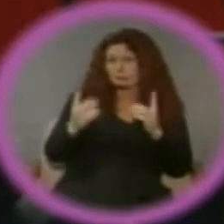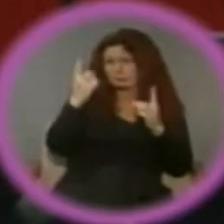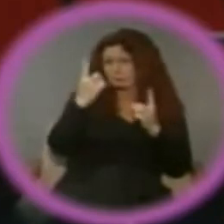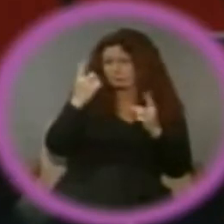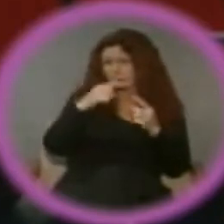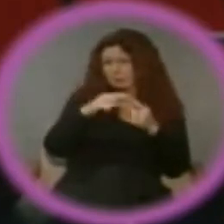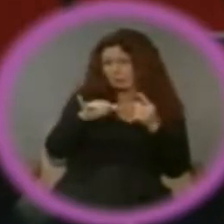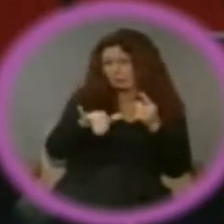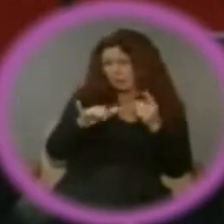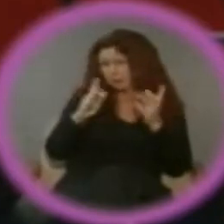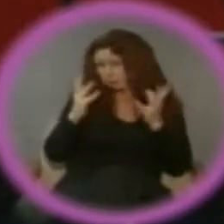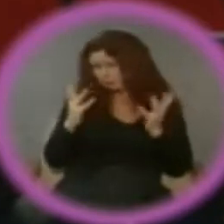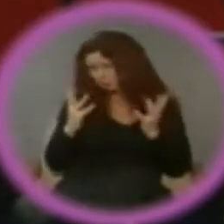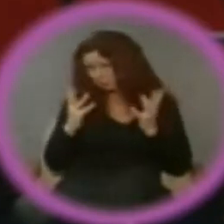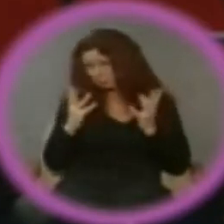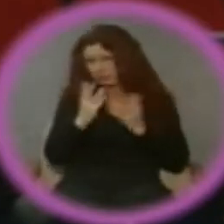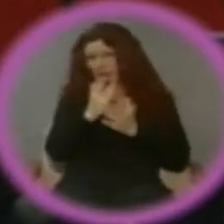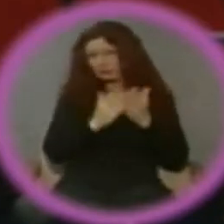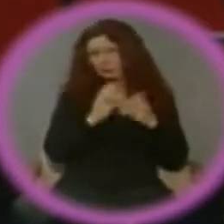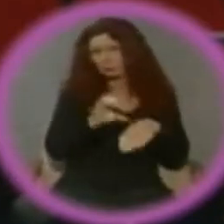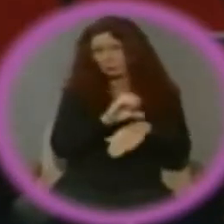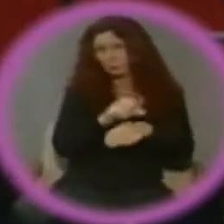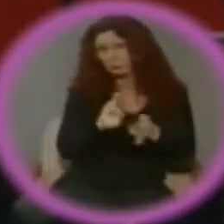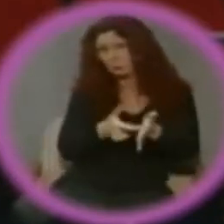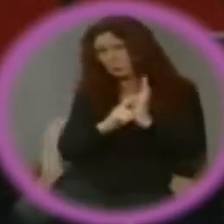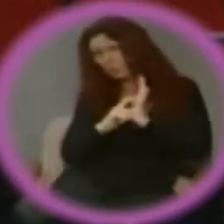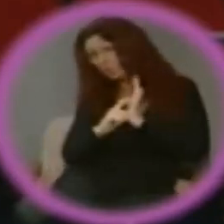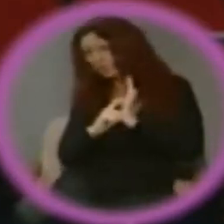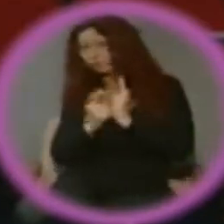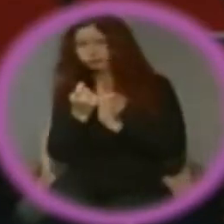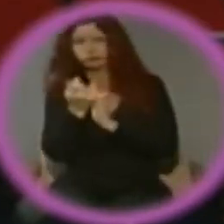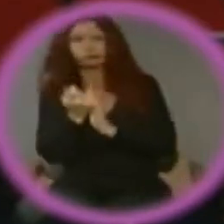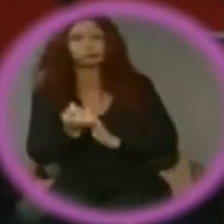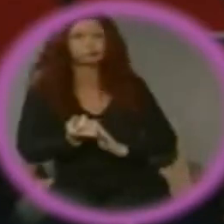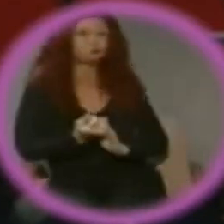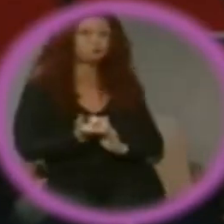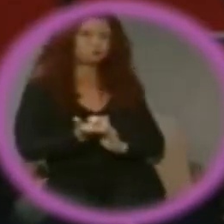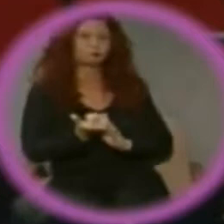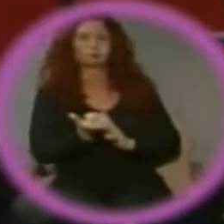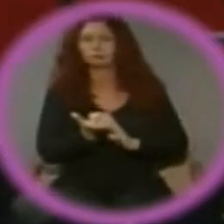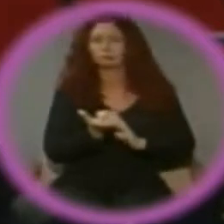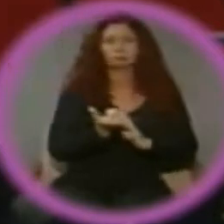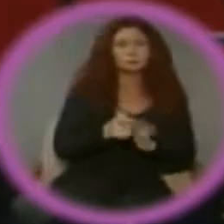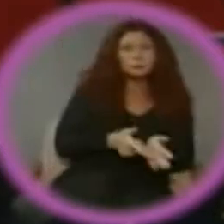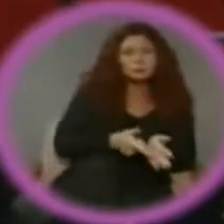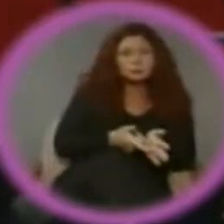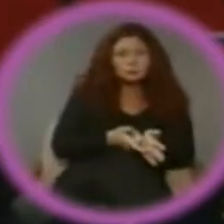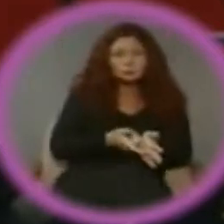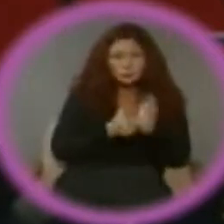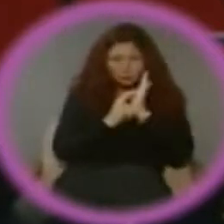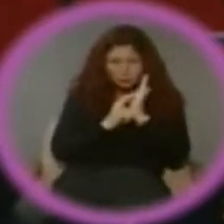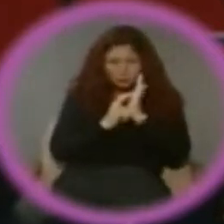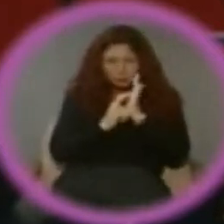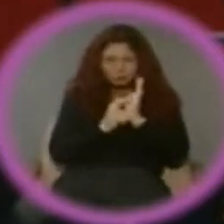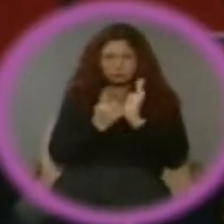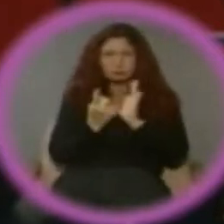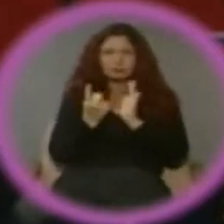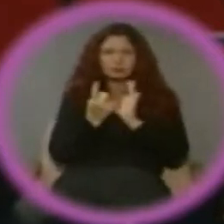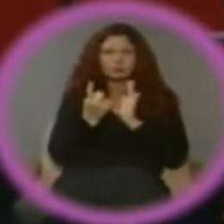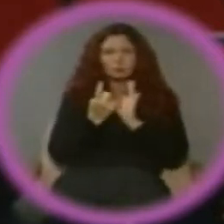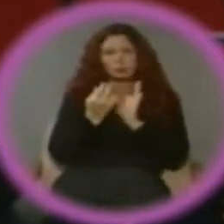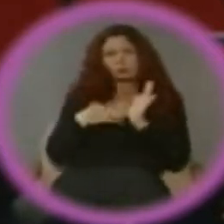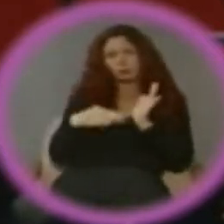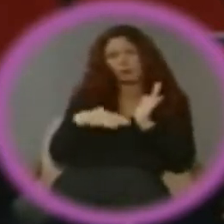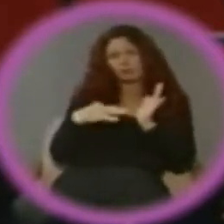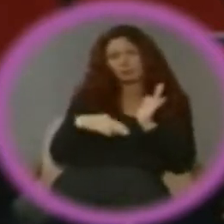that aspect, maybe cut out some of those computer programs that we are required because somebody is making money off